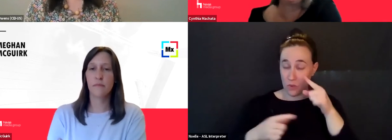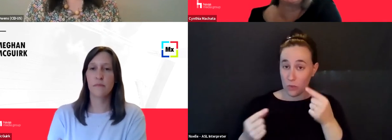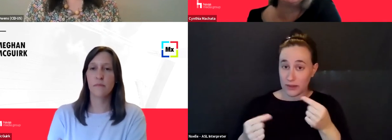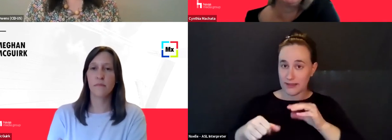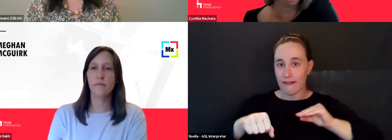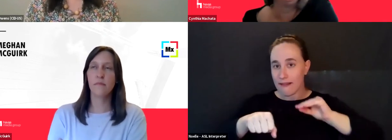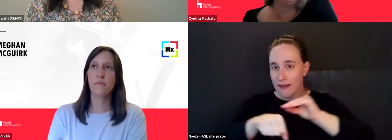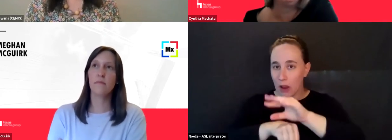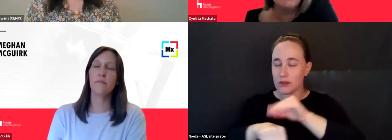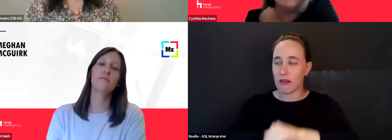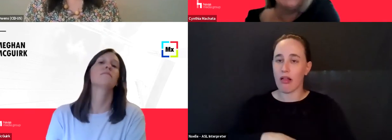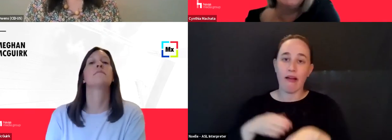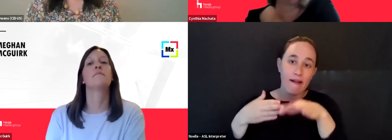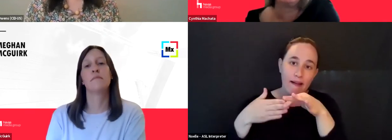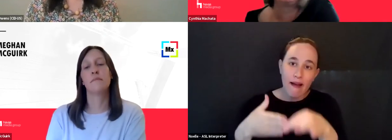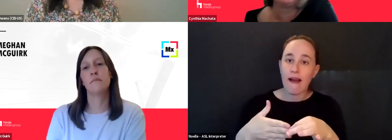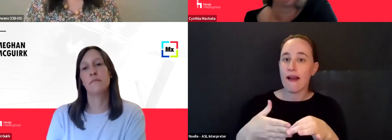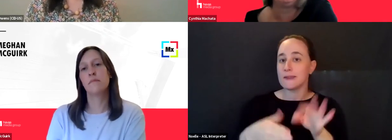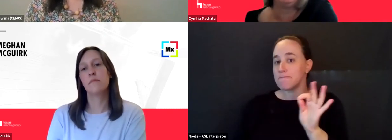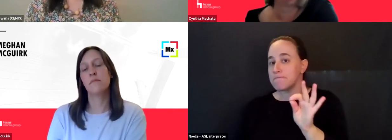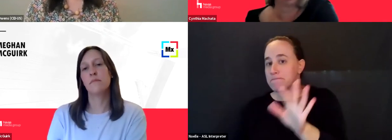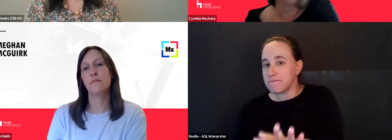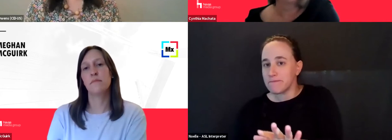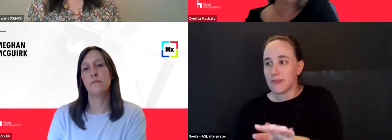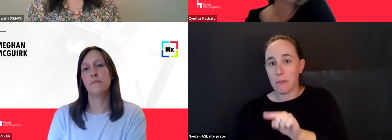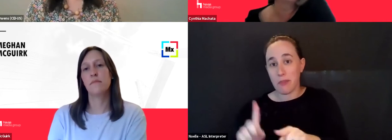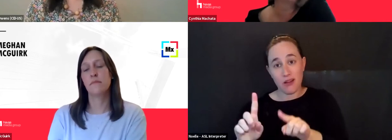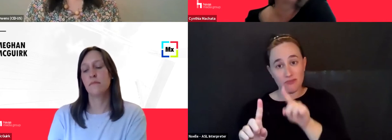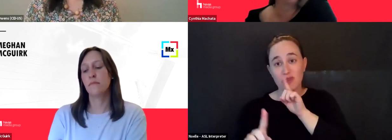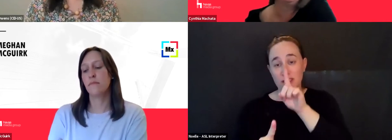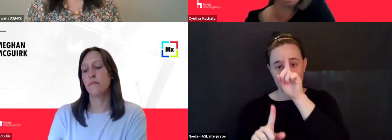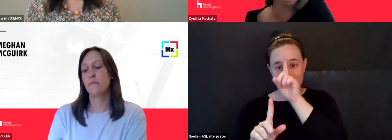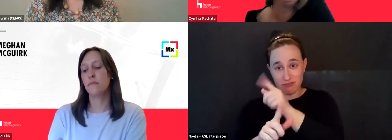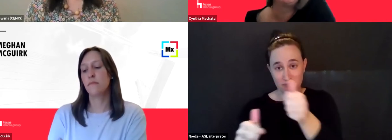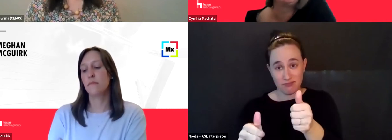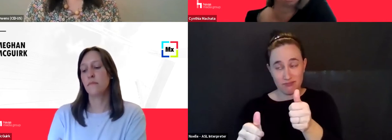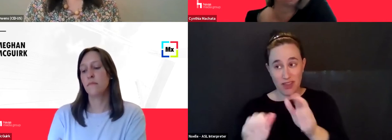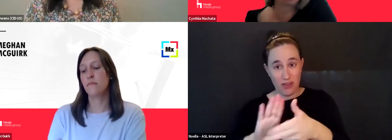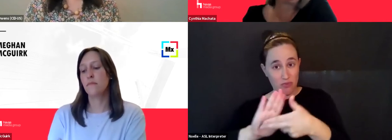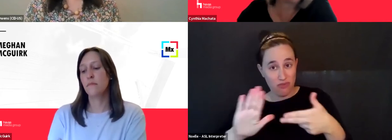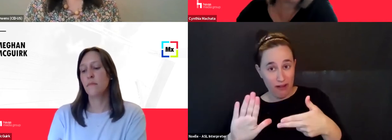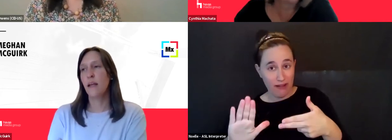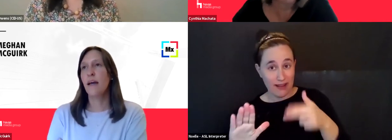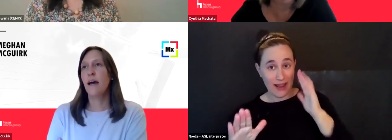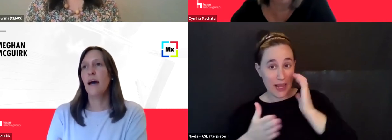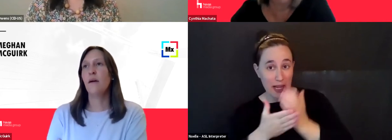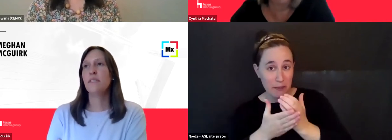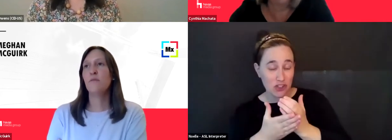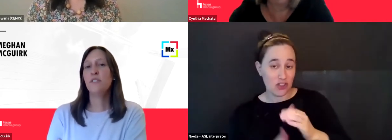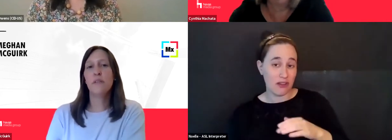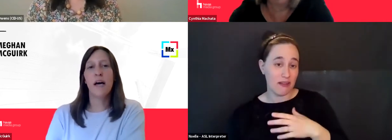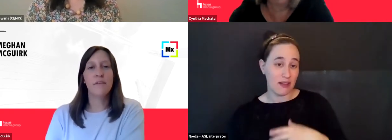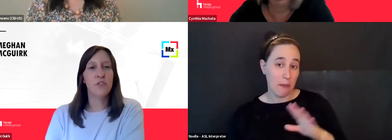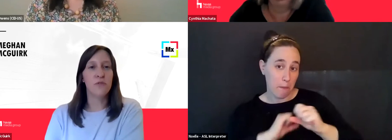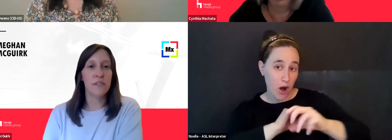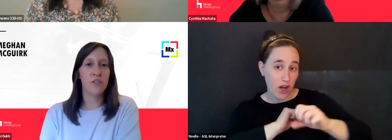and try to guide them. But ultimately it's their brand and their, um, you know, brand image in the market. I would